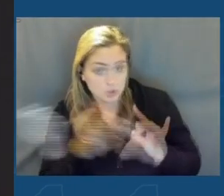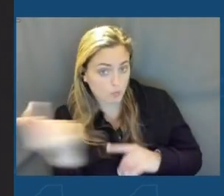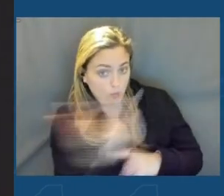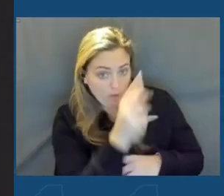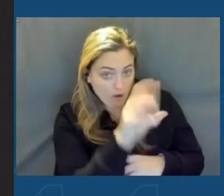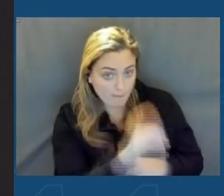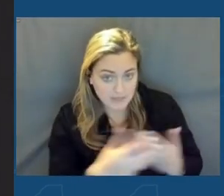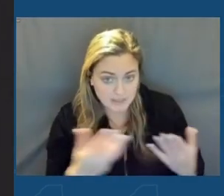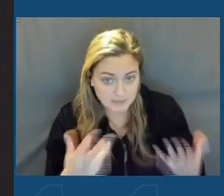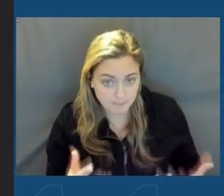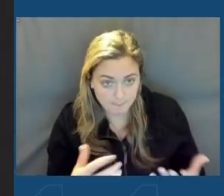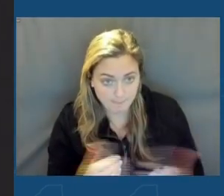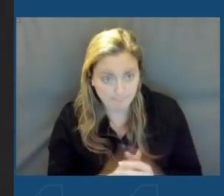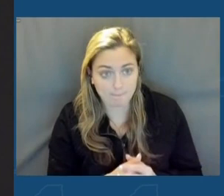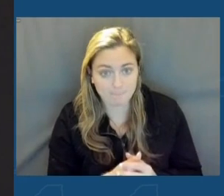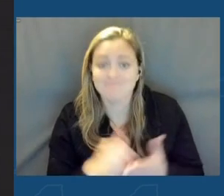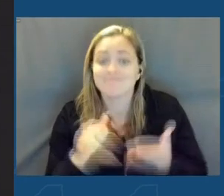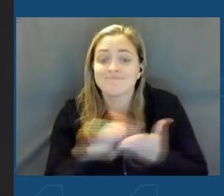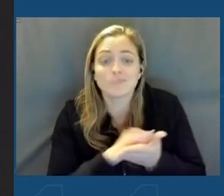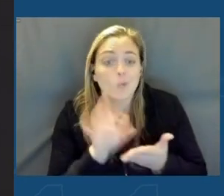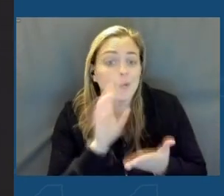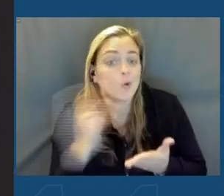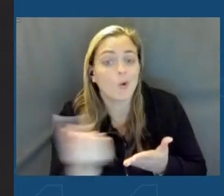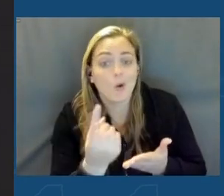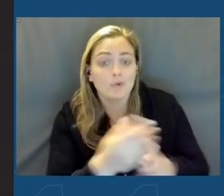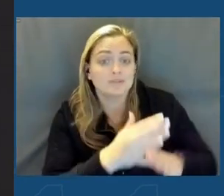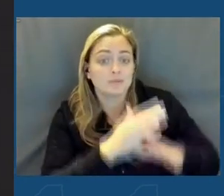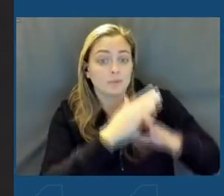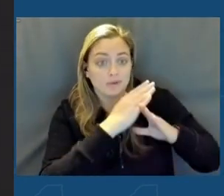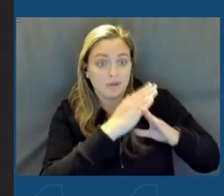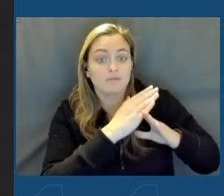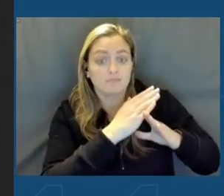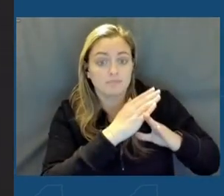companies out there. New York will always protect